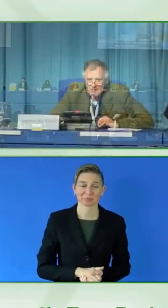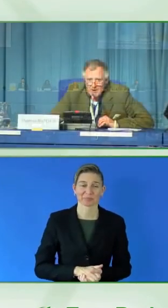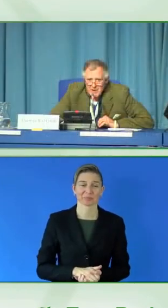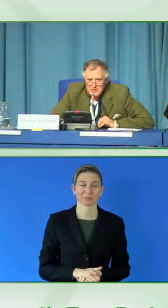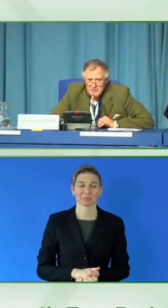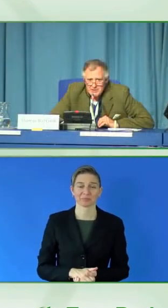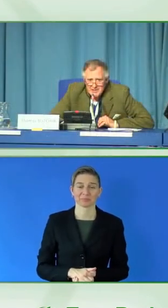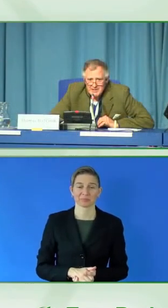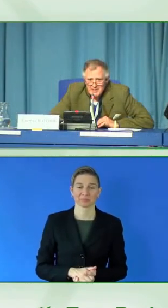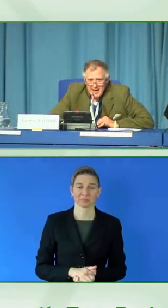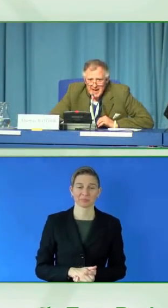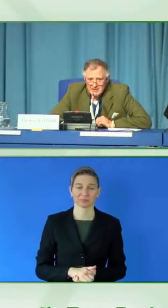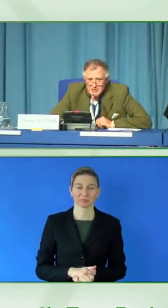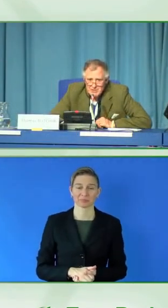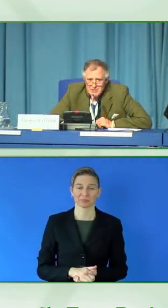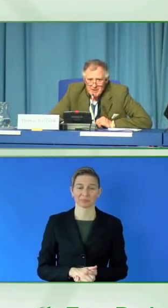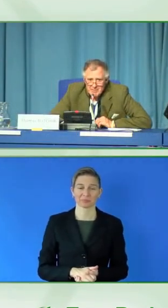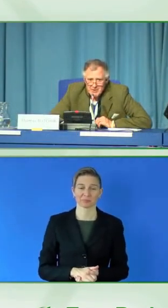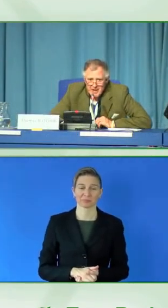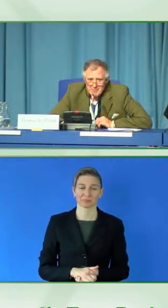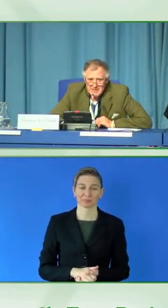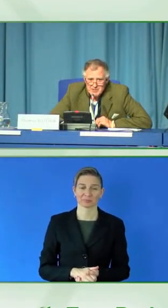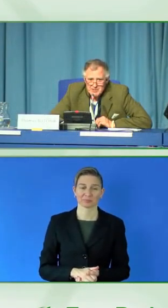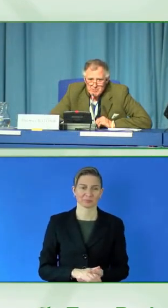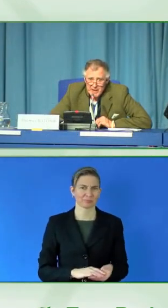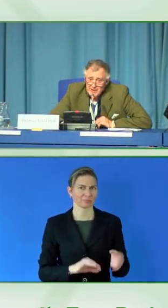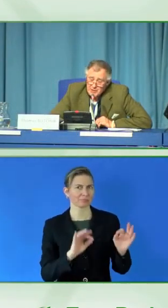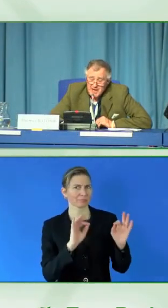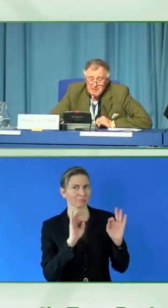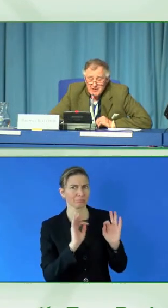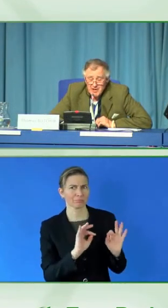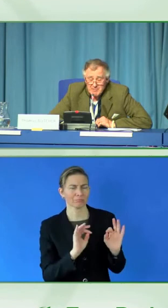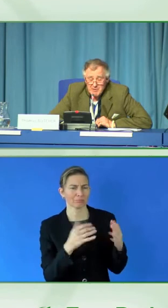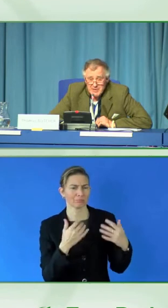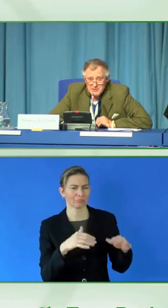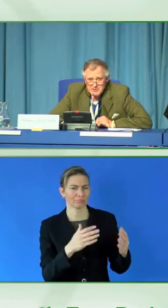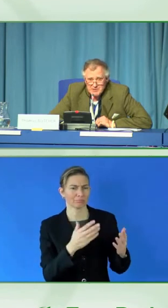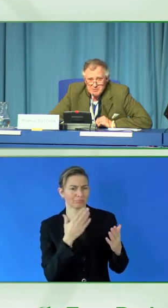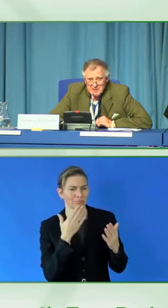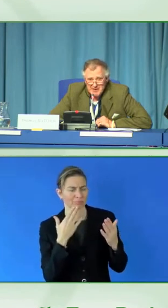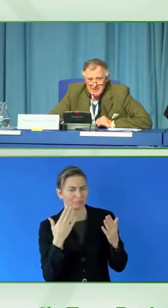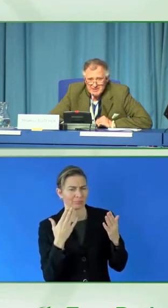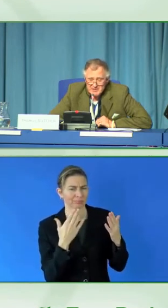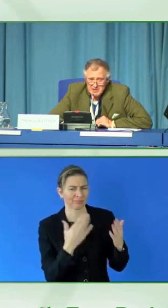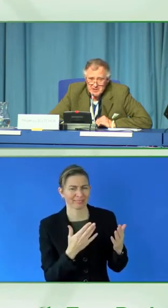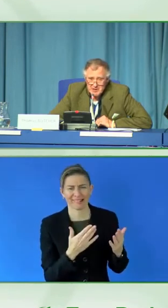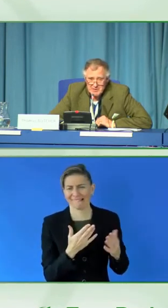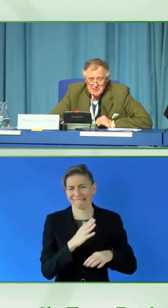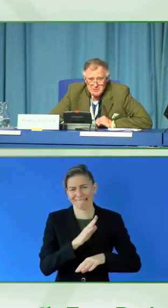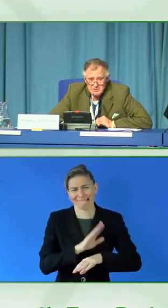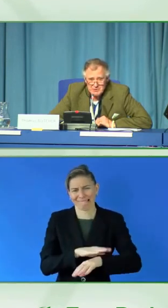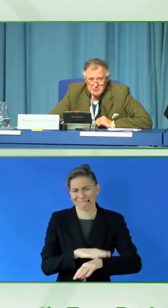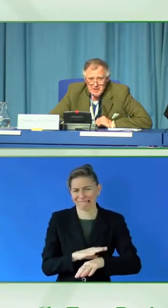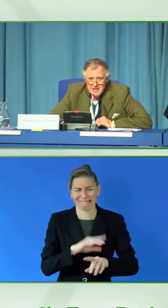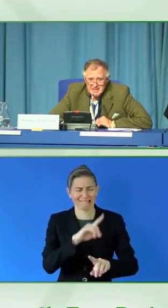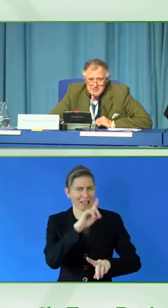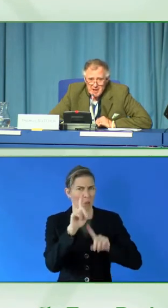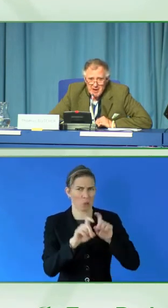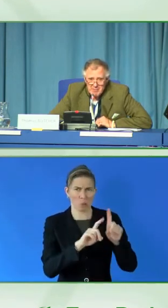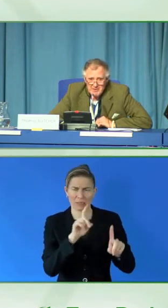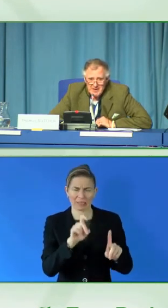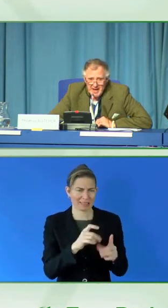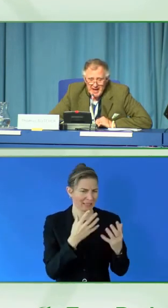Thank you very much indeed. And Christopher, could I please, we don't have any time for questions, but if I could turn it over to you to